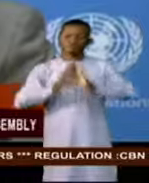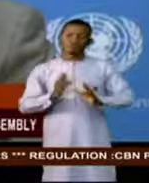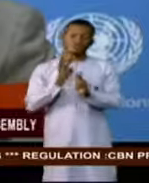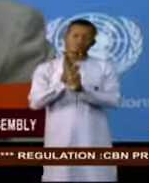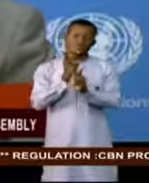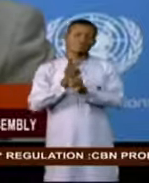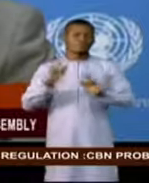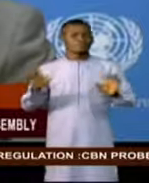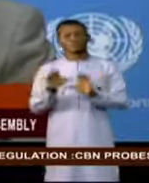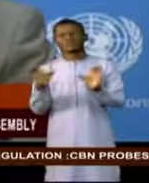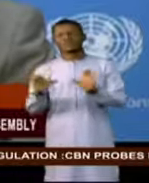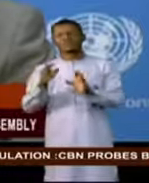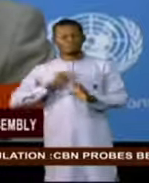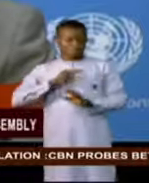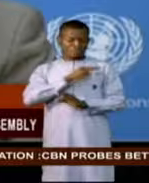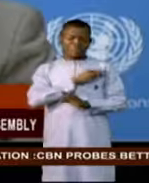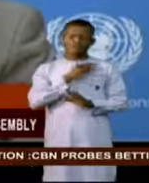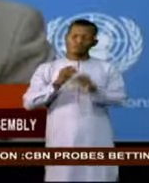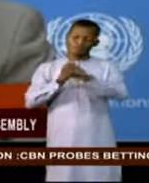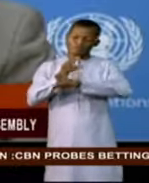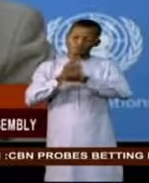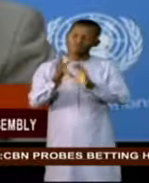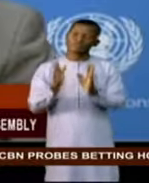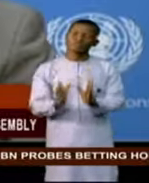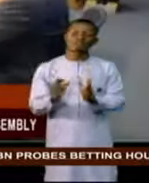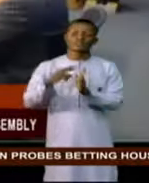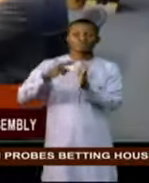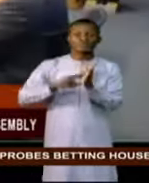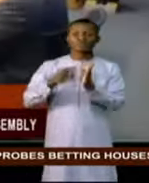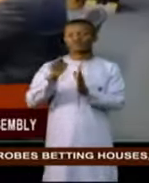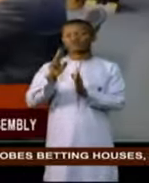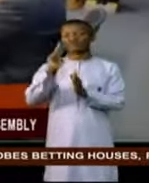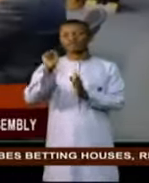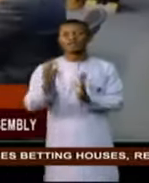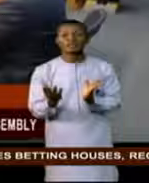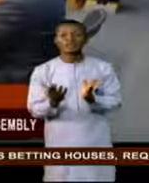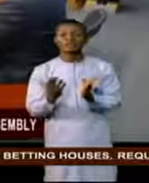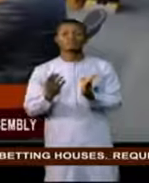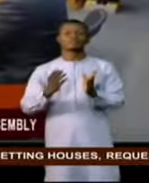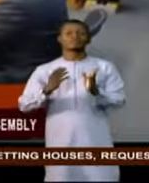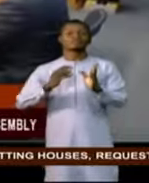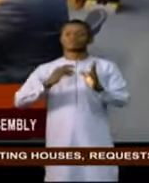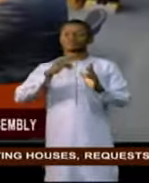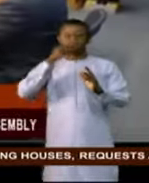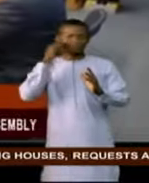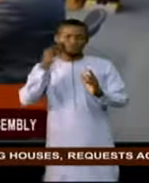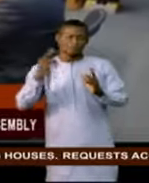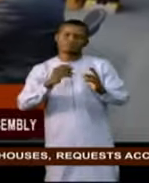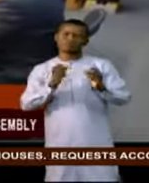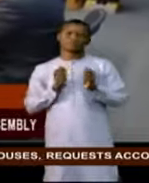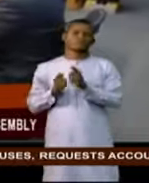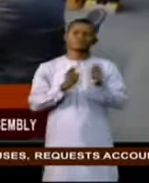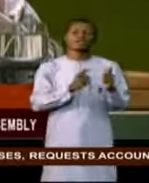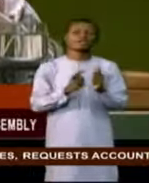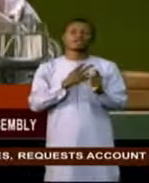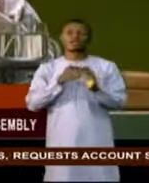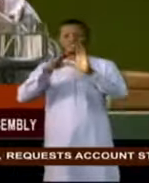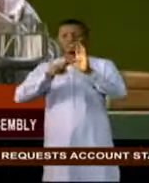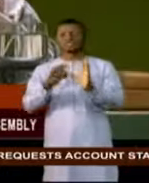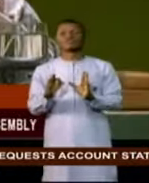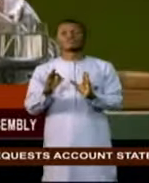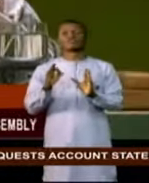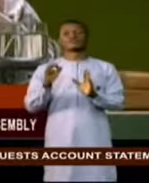member of the Advisory Board of the United Nations Counterterrorism Center and chair of the ECOWAS group.